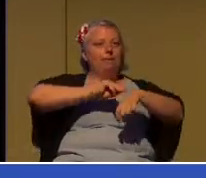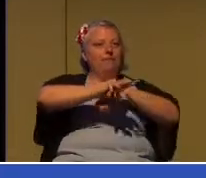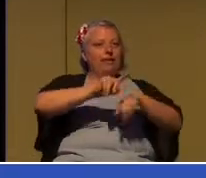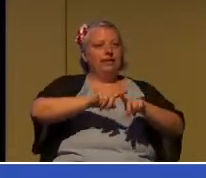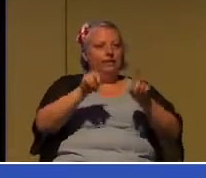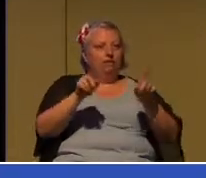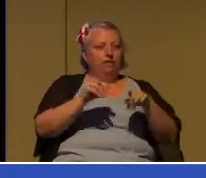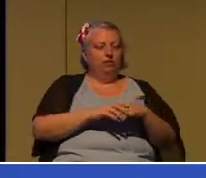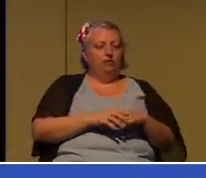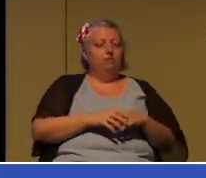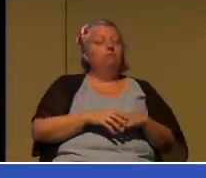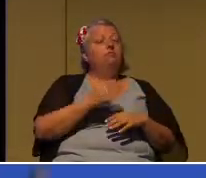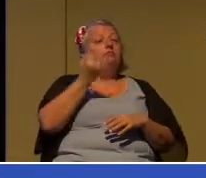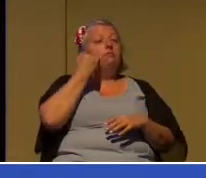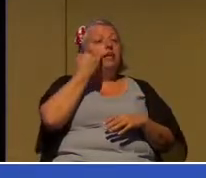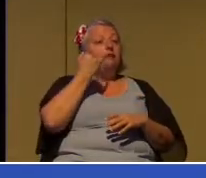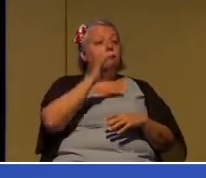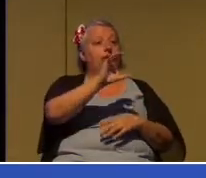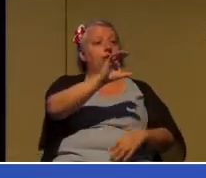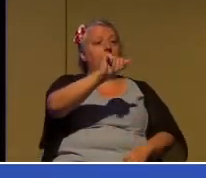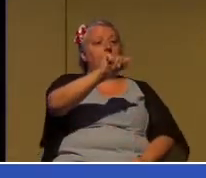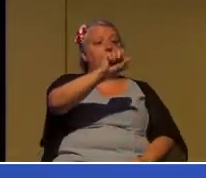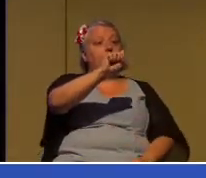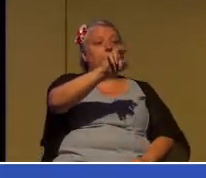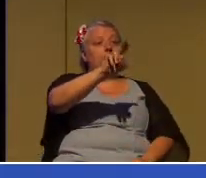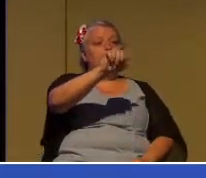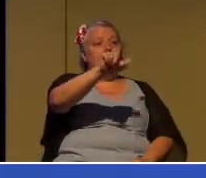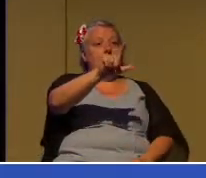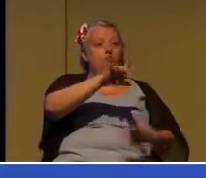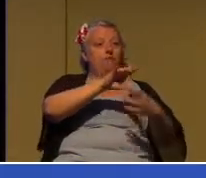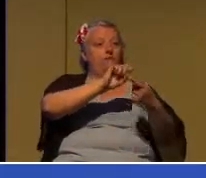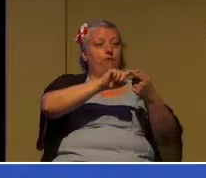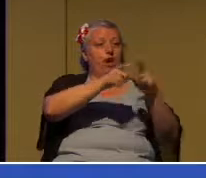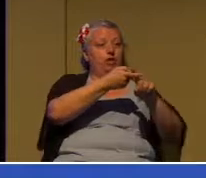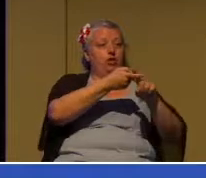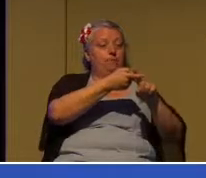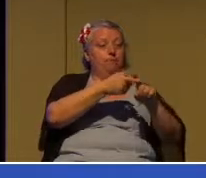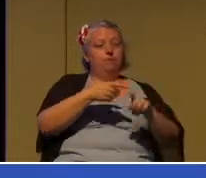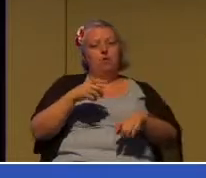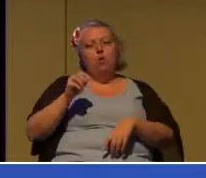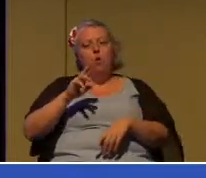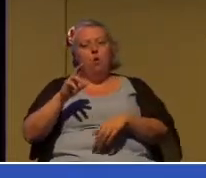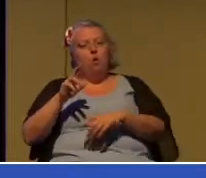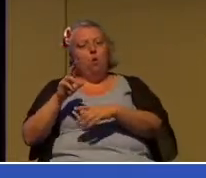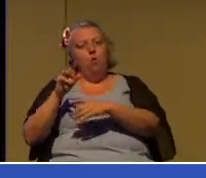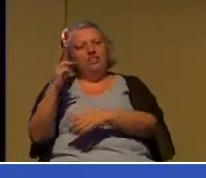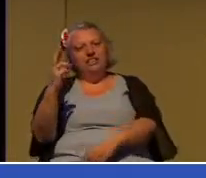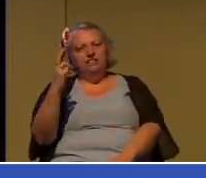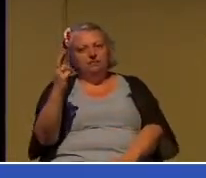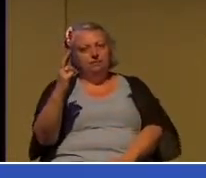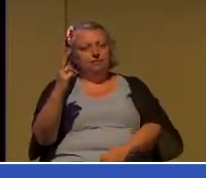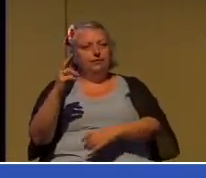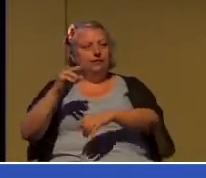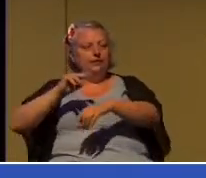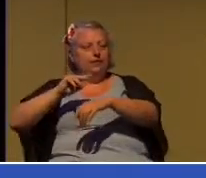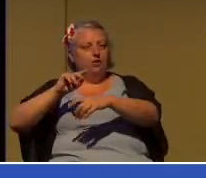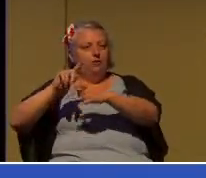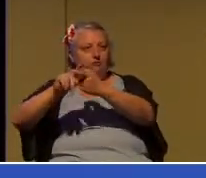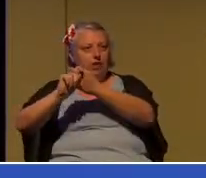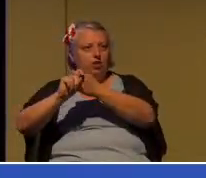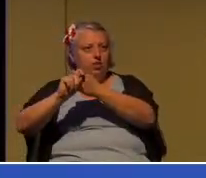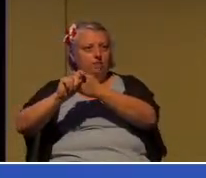friendship versus an intimate friendship is an entirely different matter. Breaking a